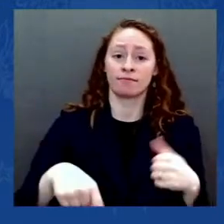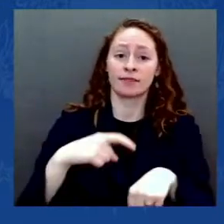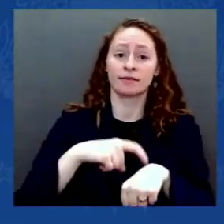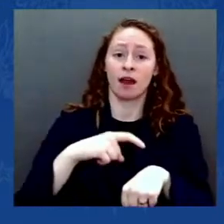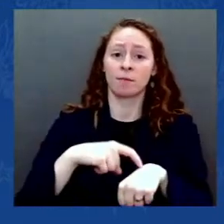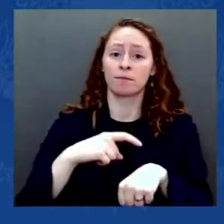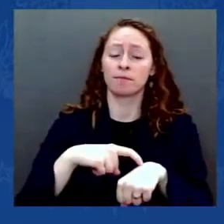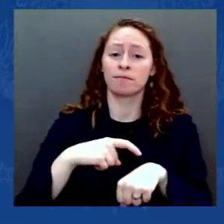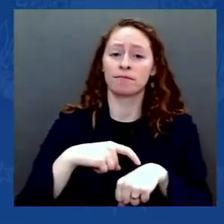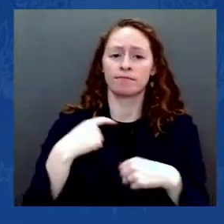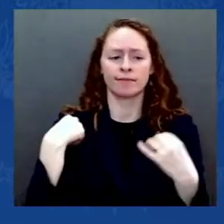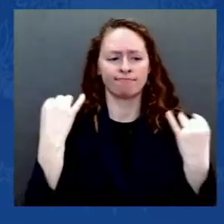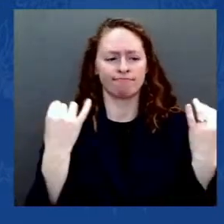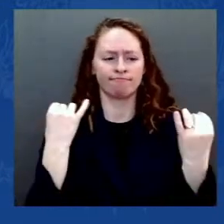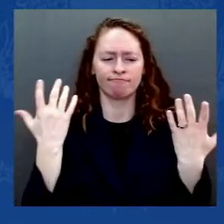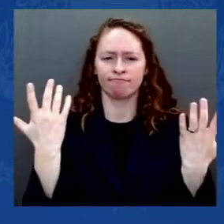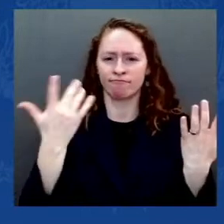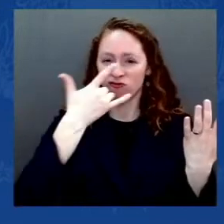violence as a norm?